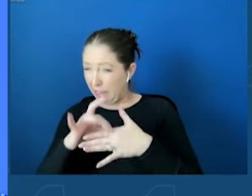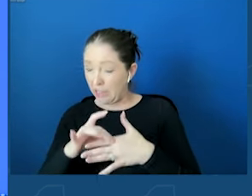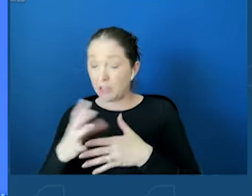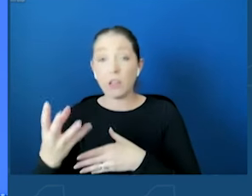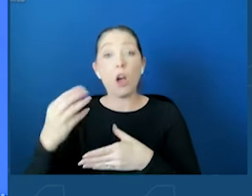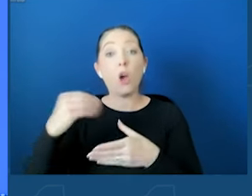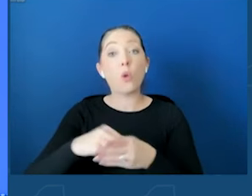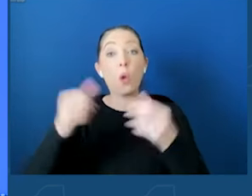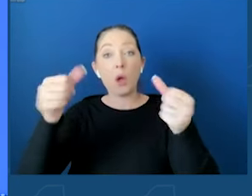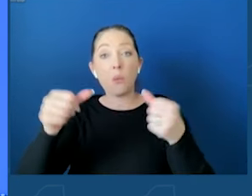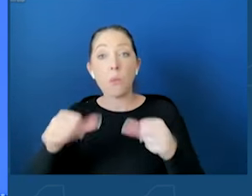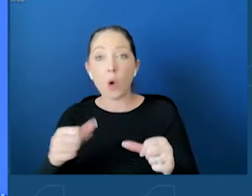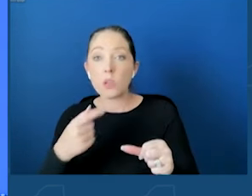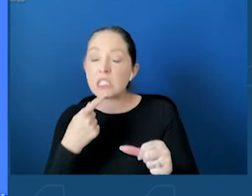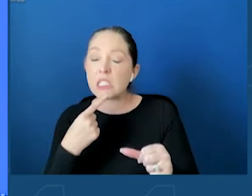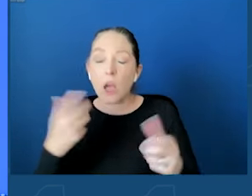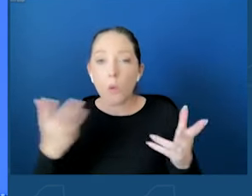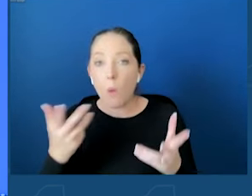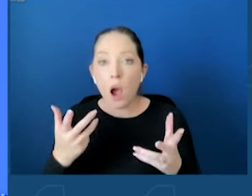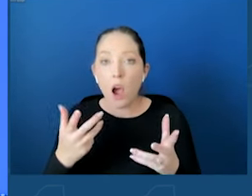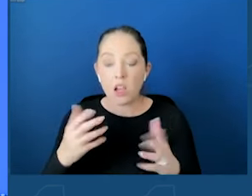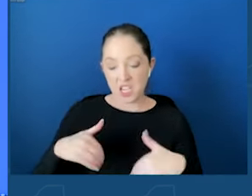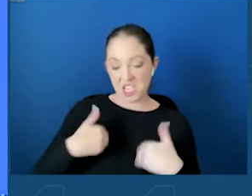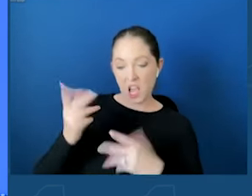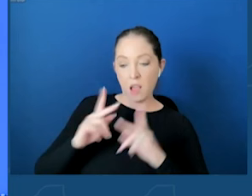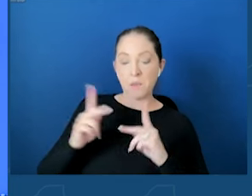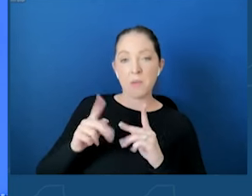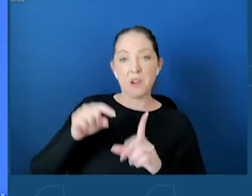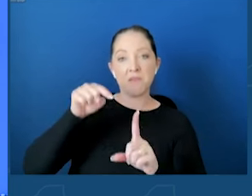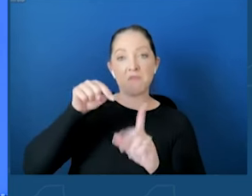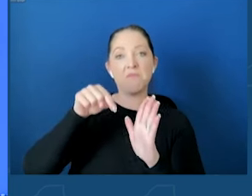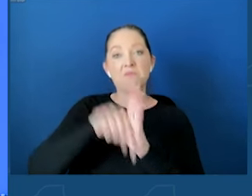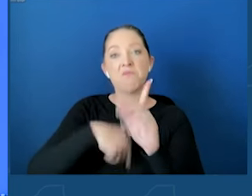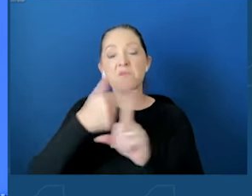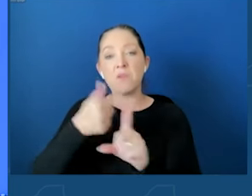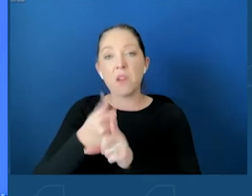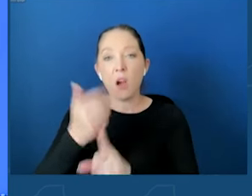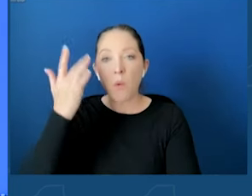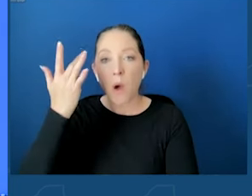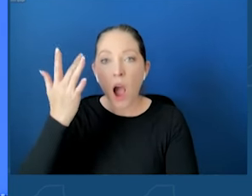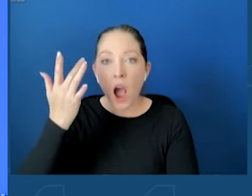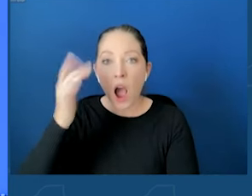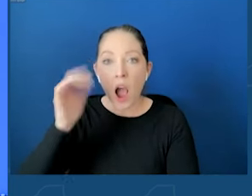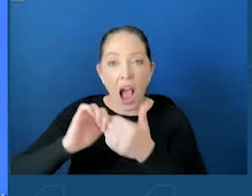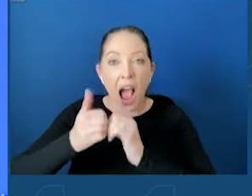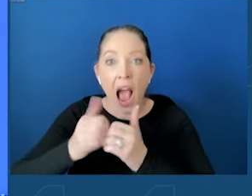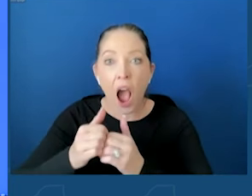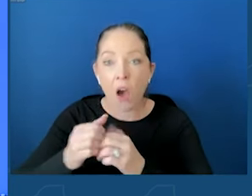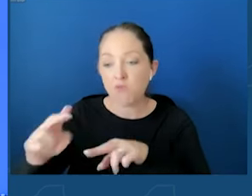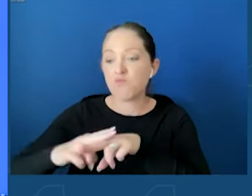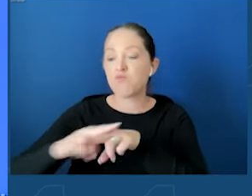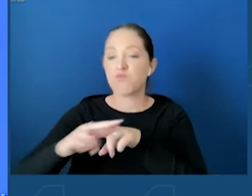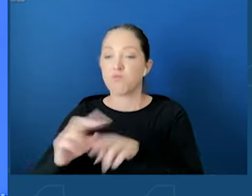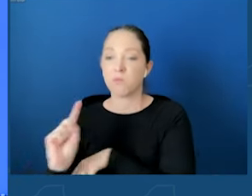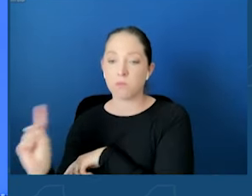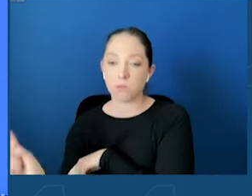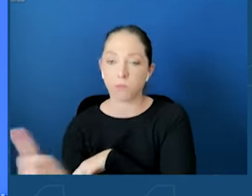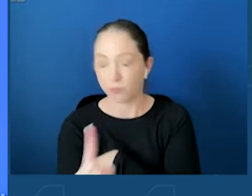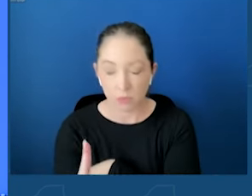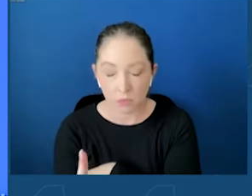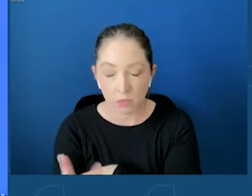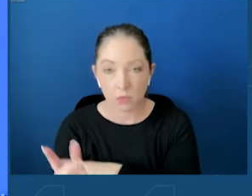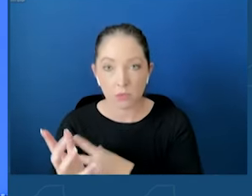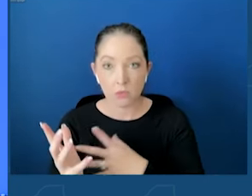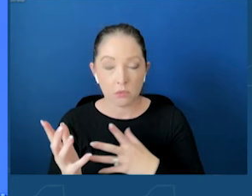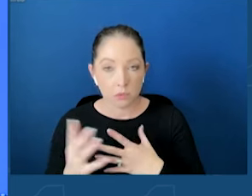their lives by stepping in front of a train by stepping This content was served to Chase